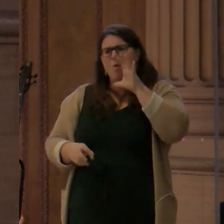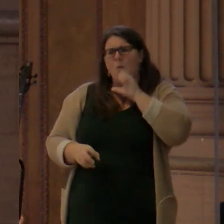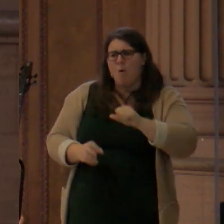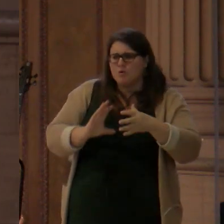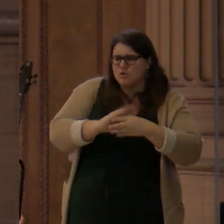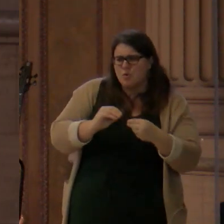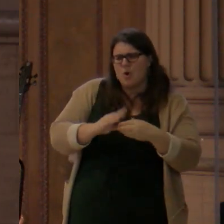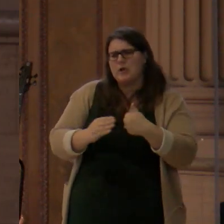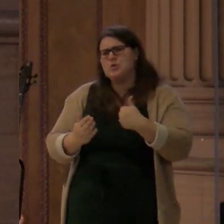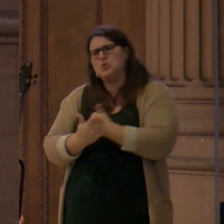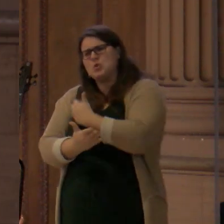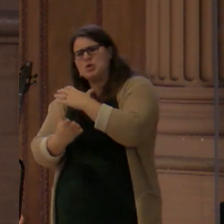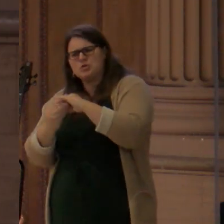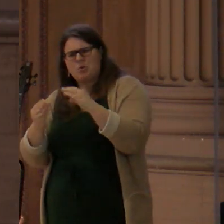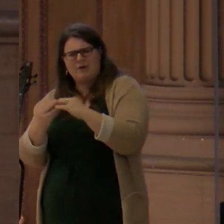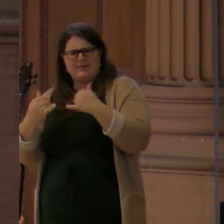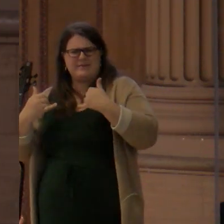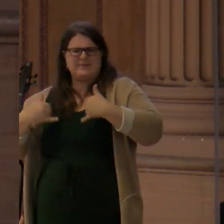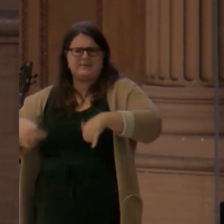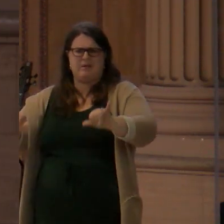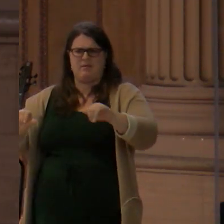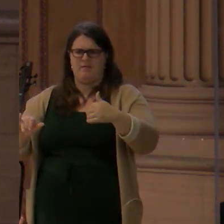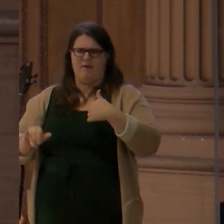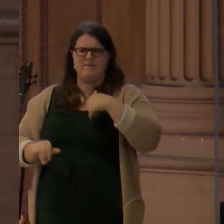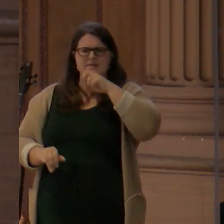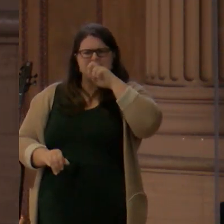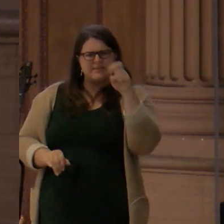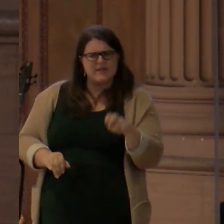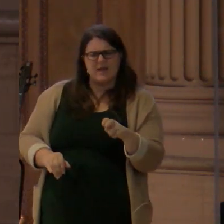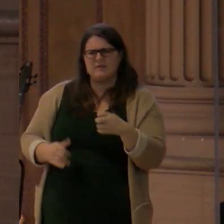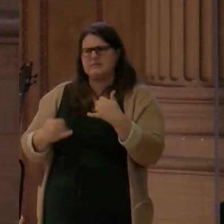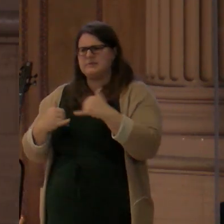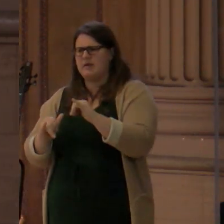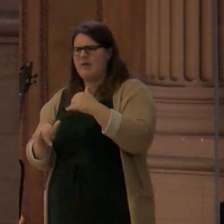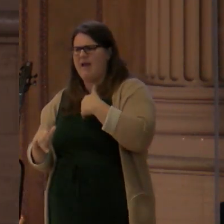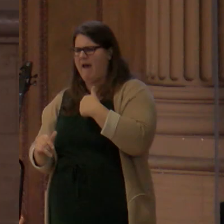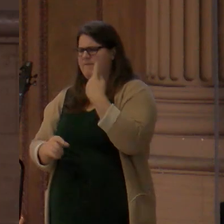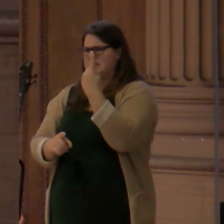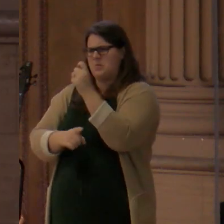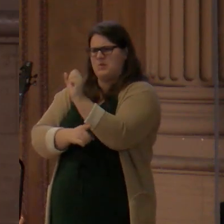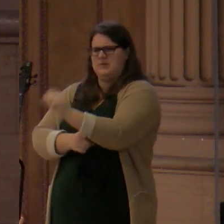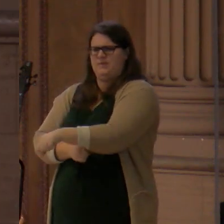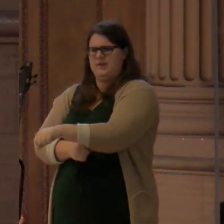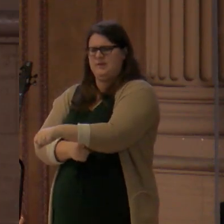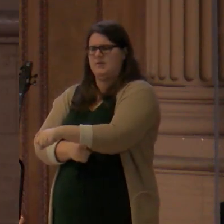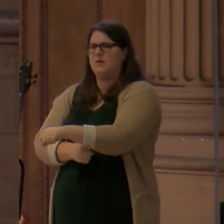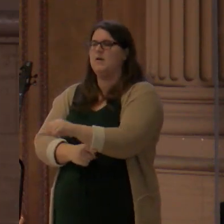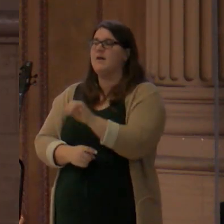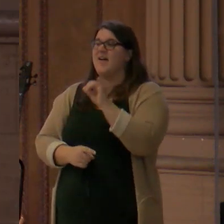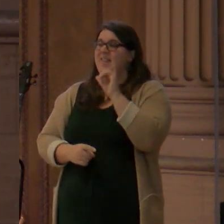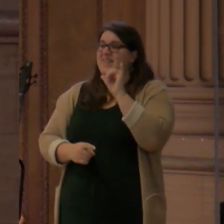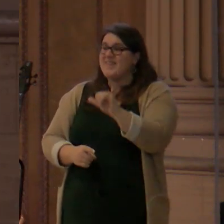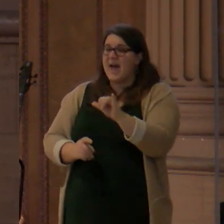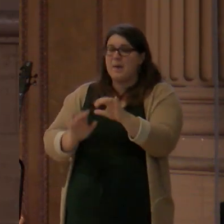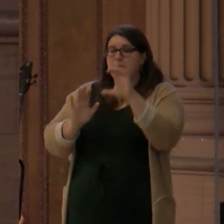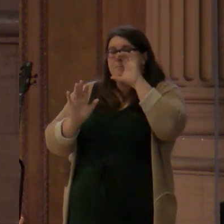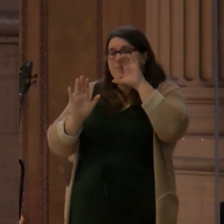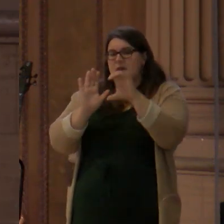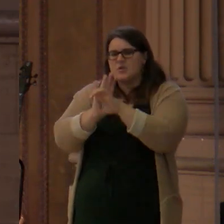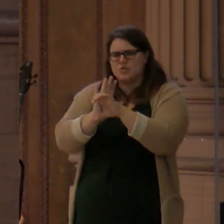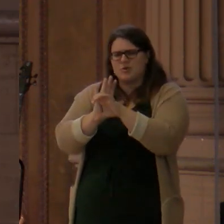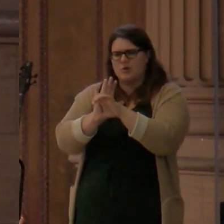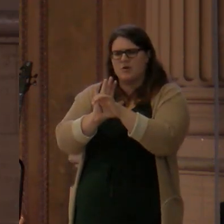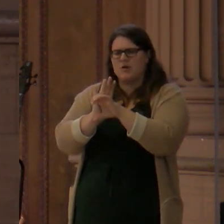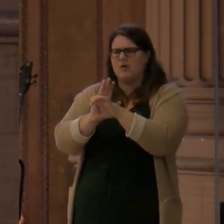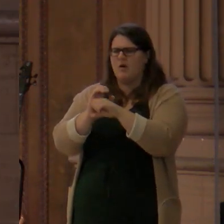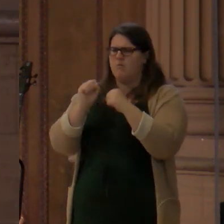doing is they're echoing the greatest story. The story of redemption, the story of the gospel, like this is